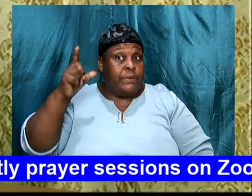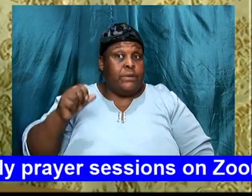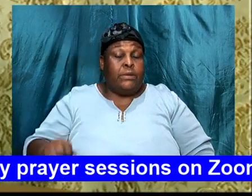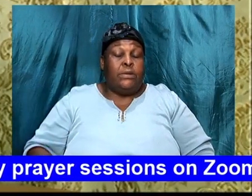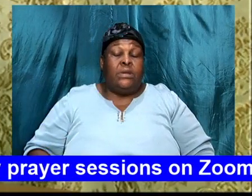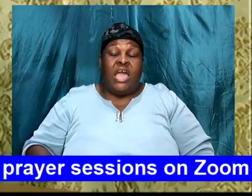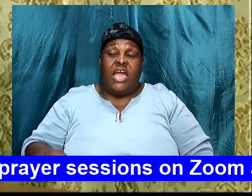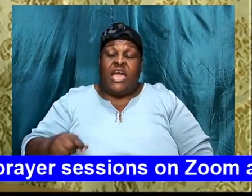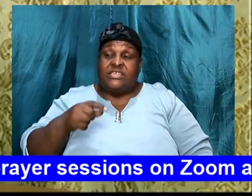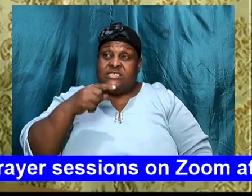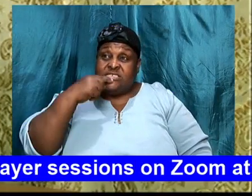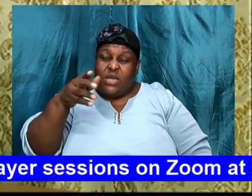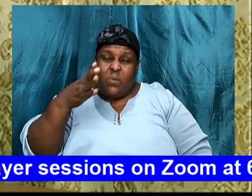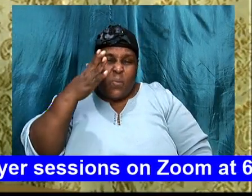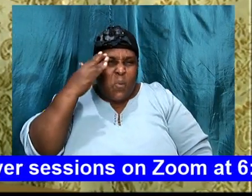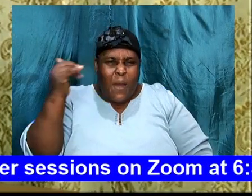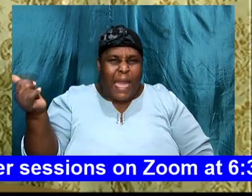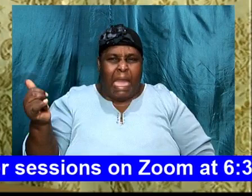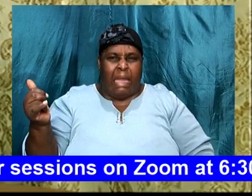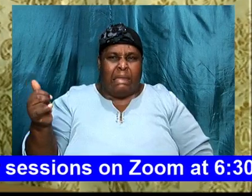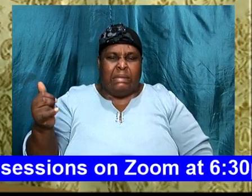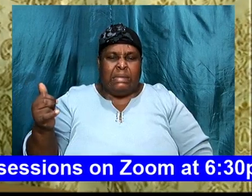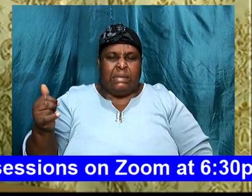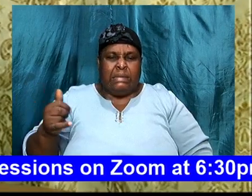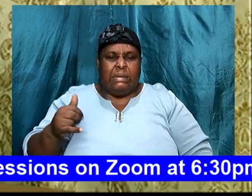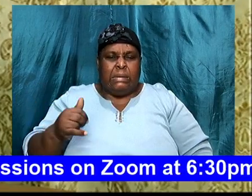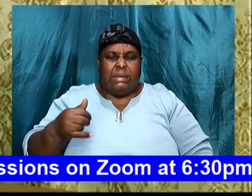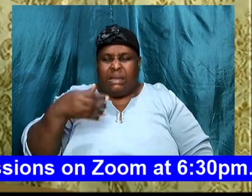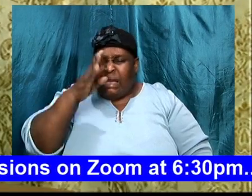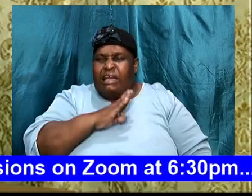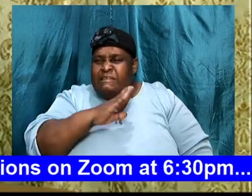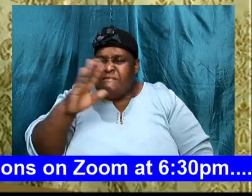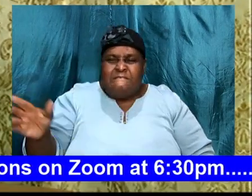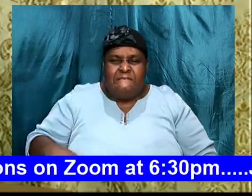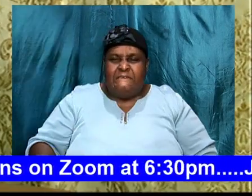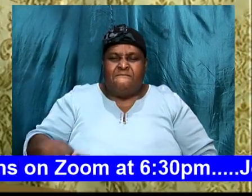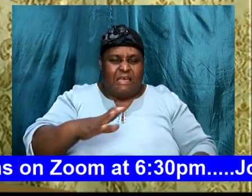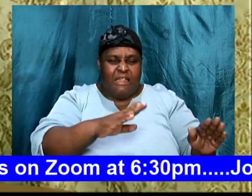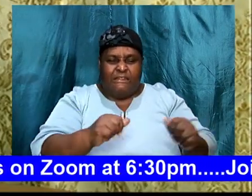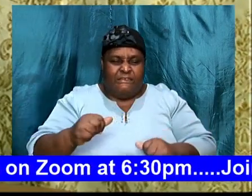and said, why, did not God, allow us, to die in Egypt,